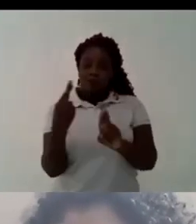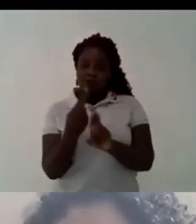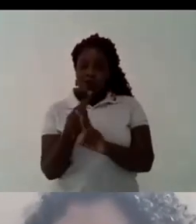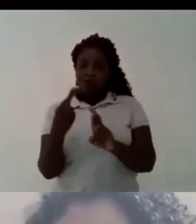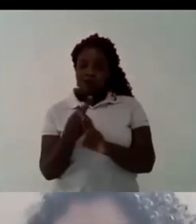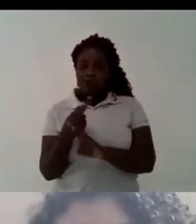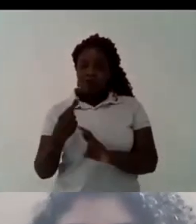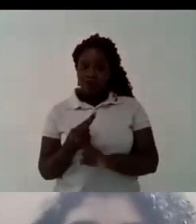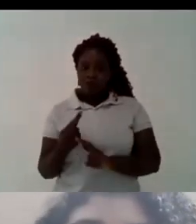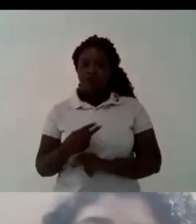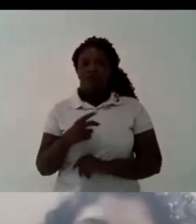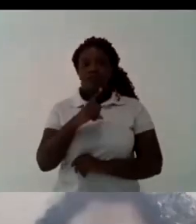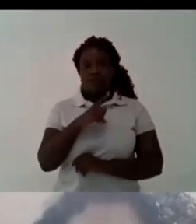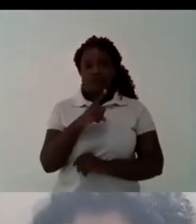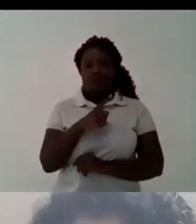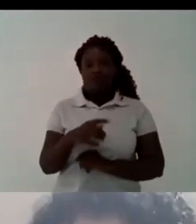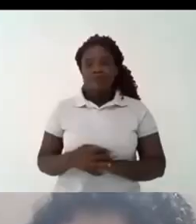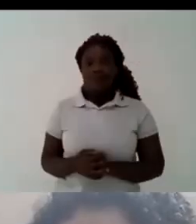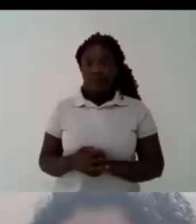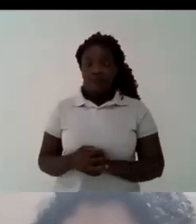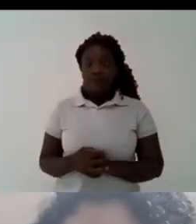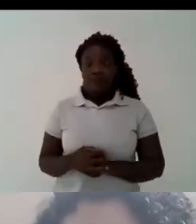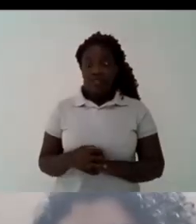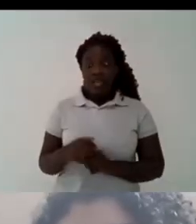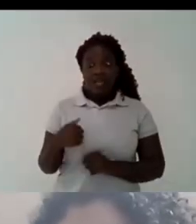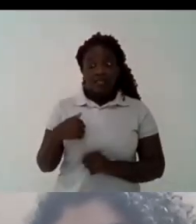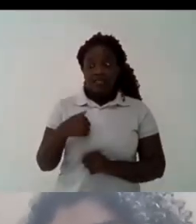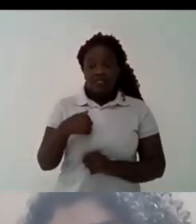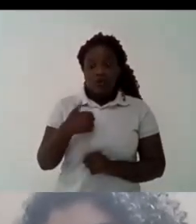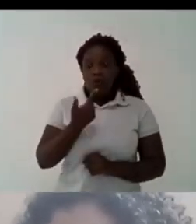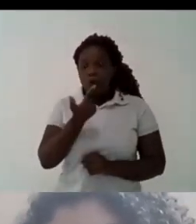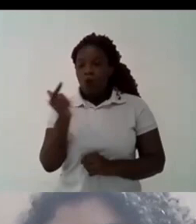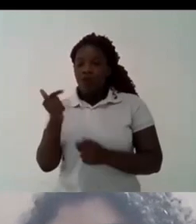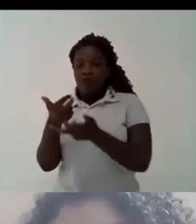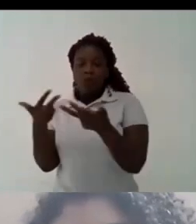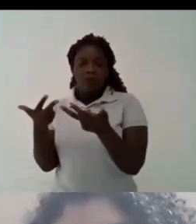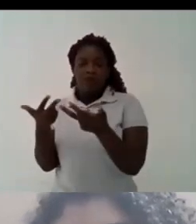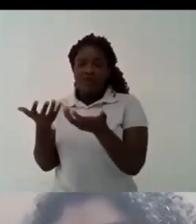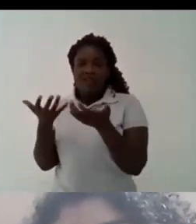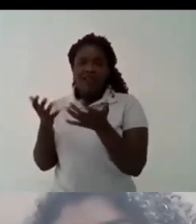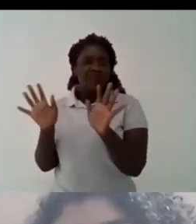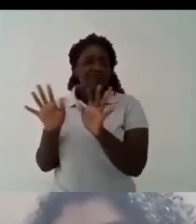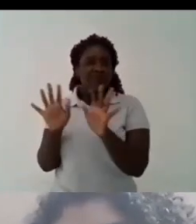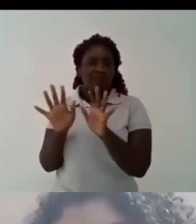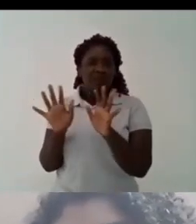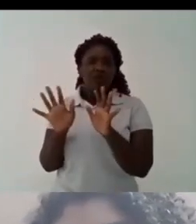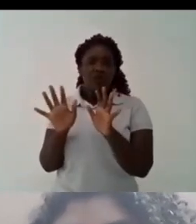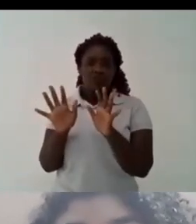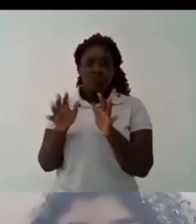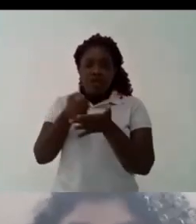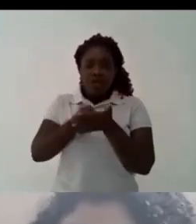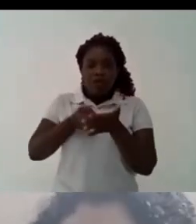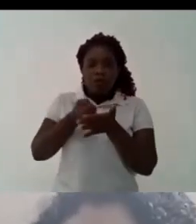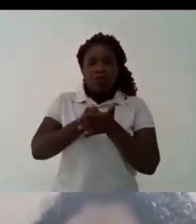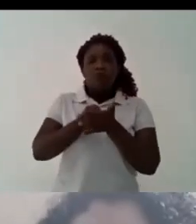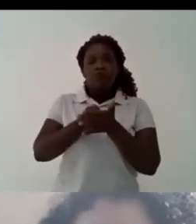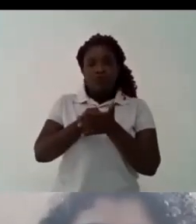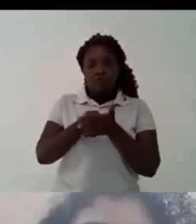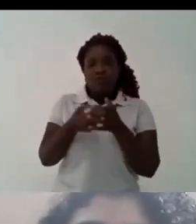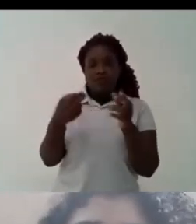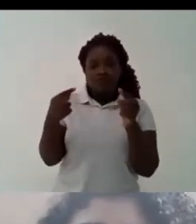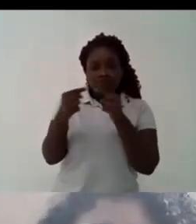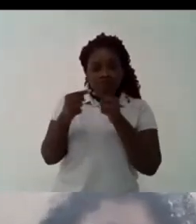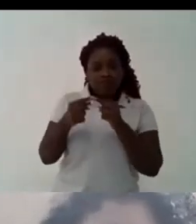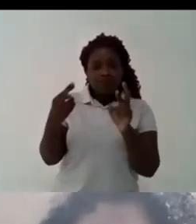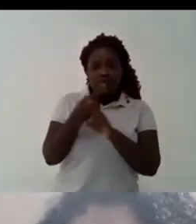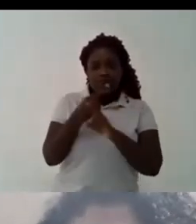to do with our fight for education and we believe that this